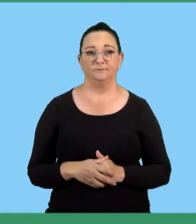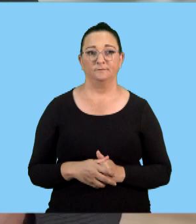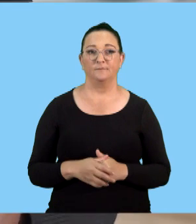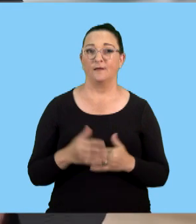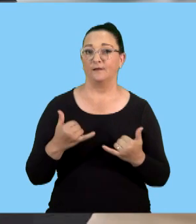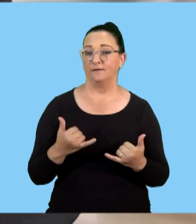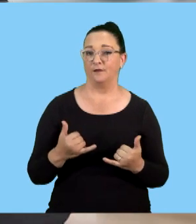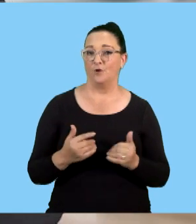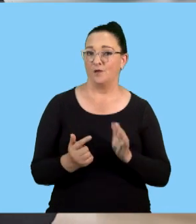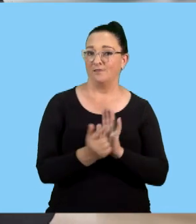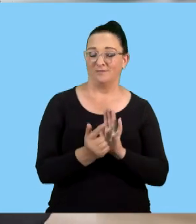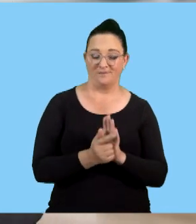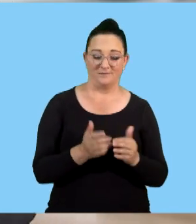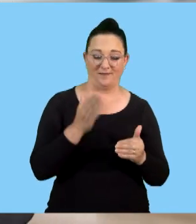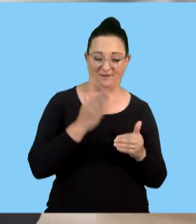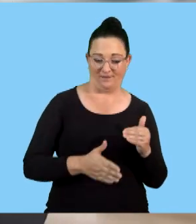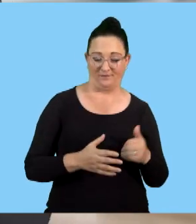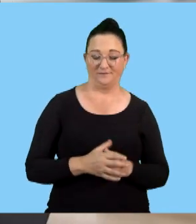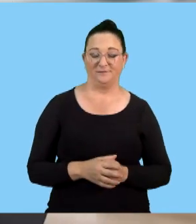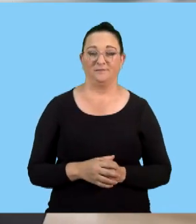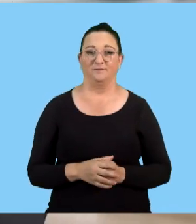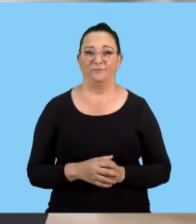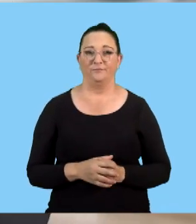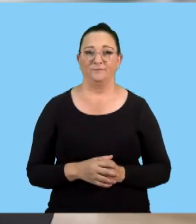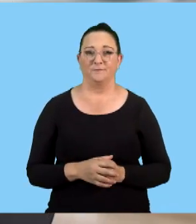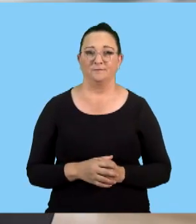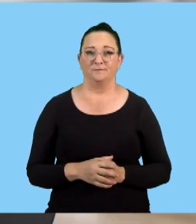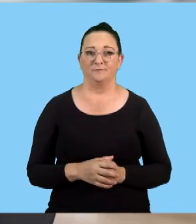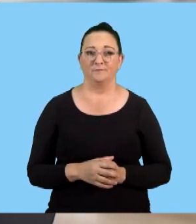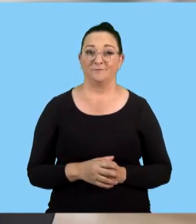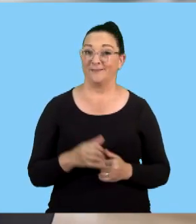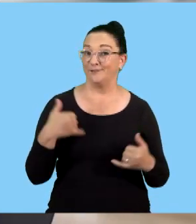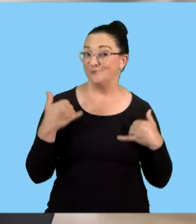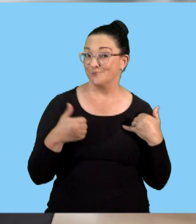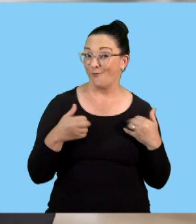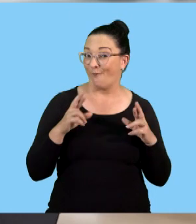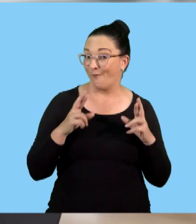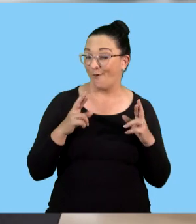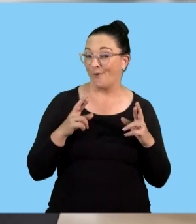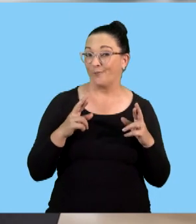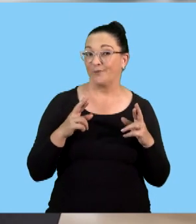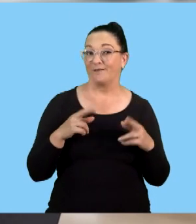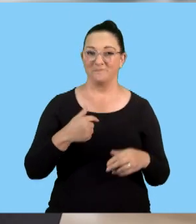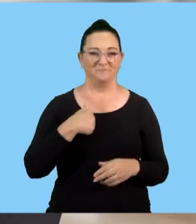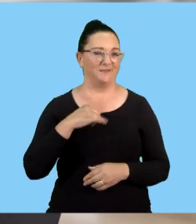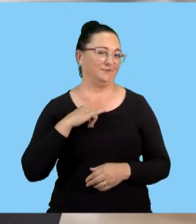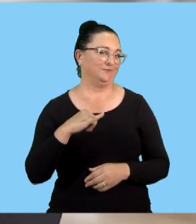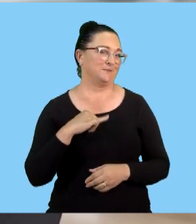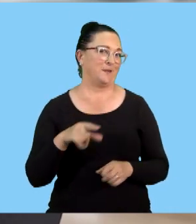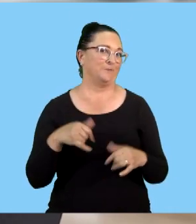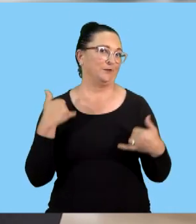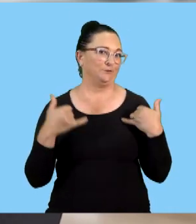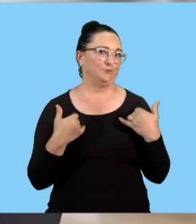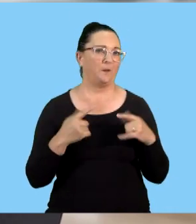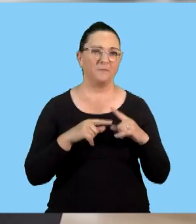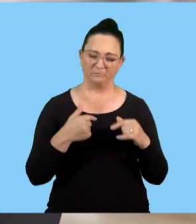All right. So we've come to an end of the lesson. I hope you've thoroughly enjoyed the lesson because I've enjoyed